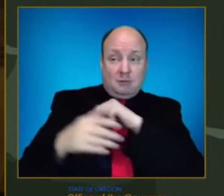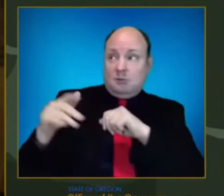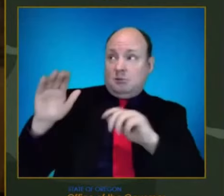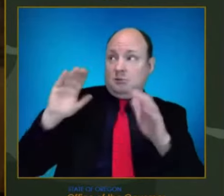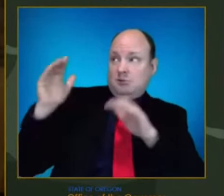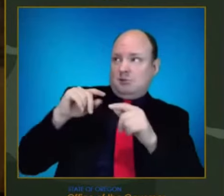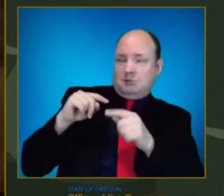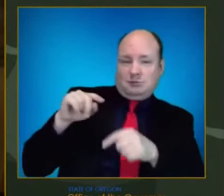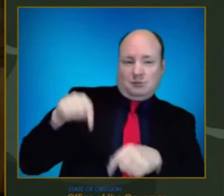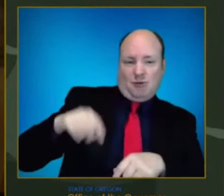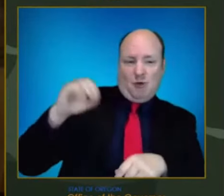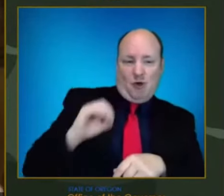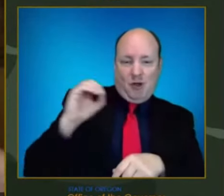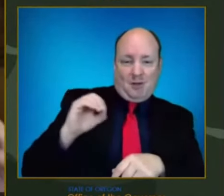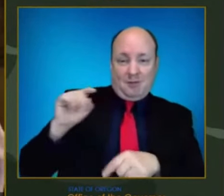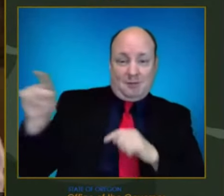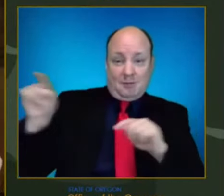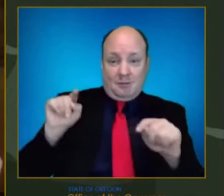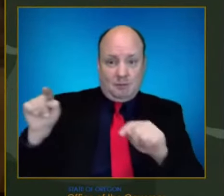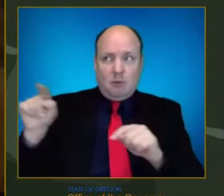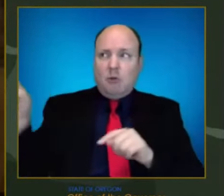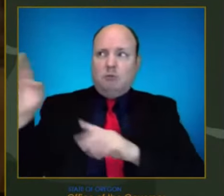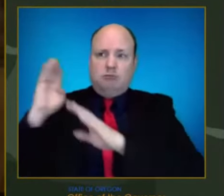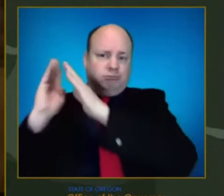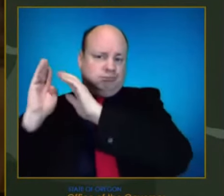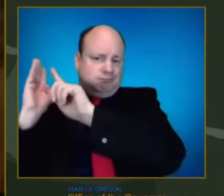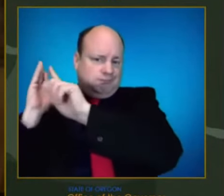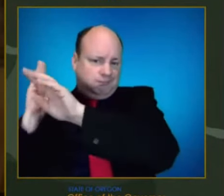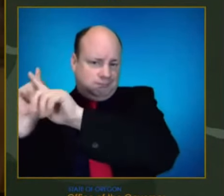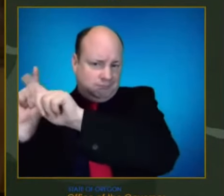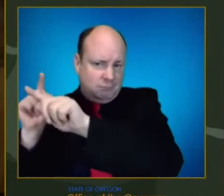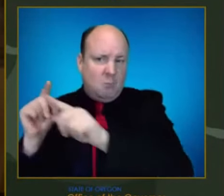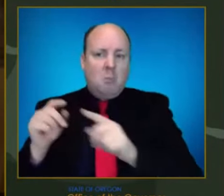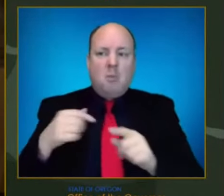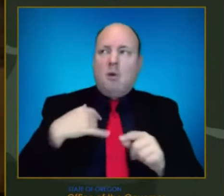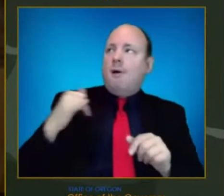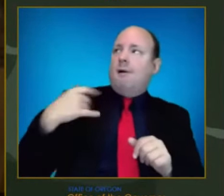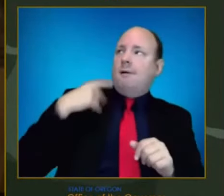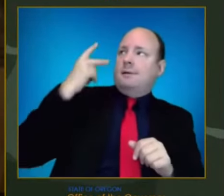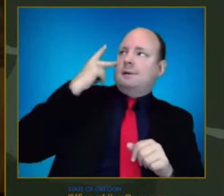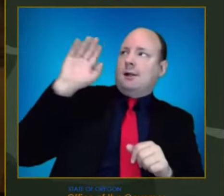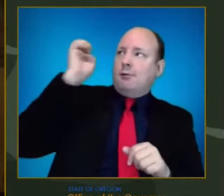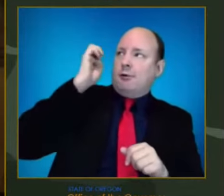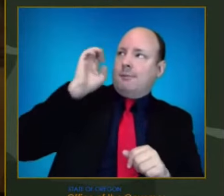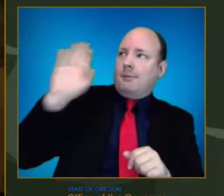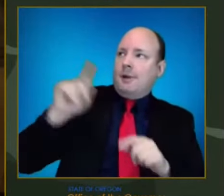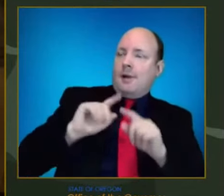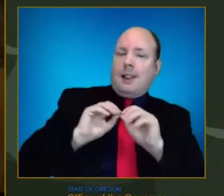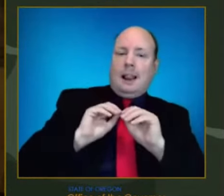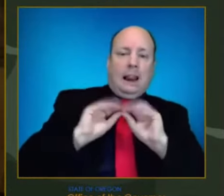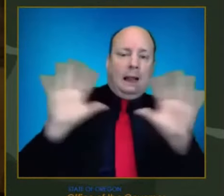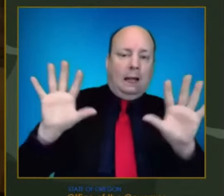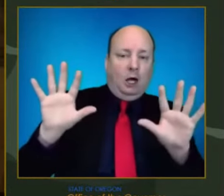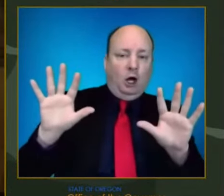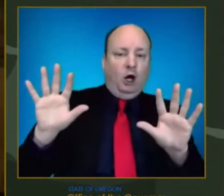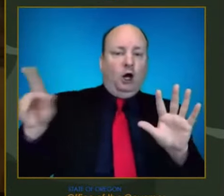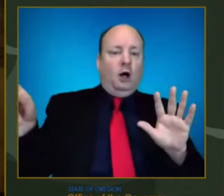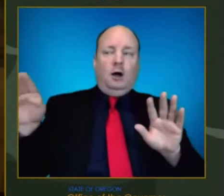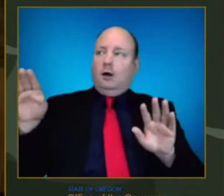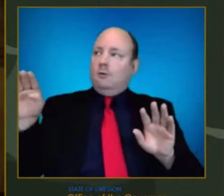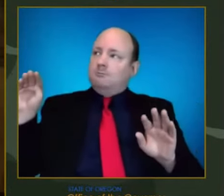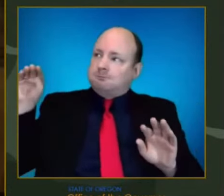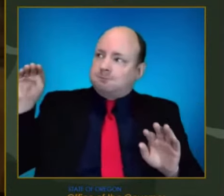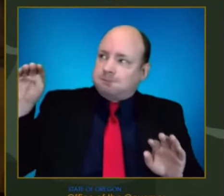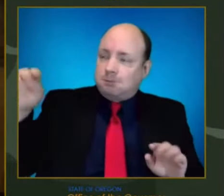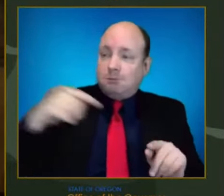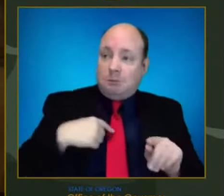growing, I guess you would say, getting more and more clear. And like I said, the, you know, the error bond is higher now, but it's going to get more